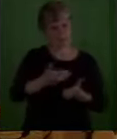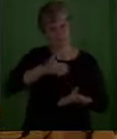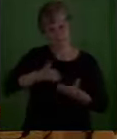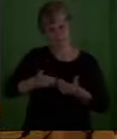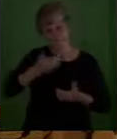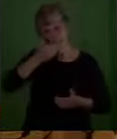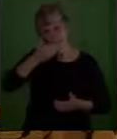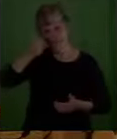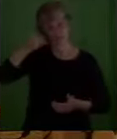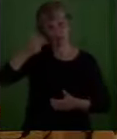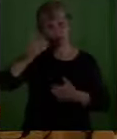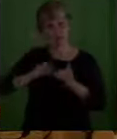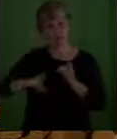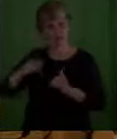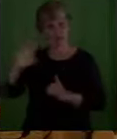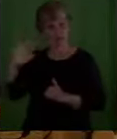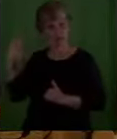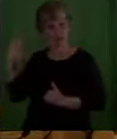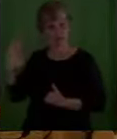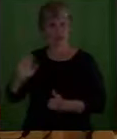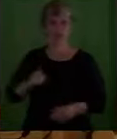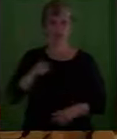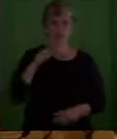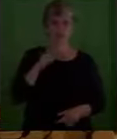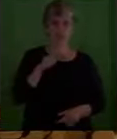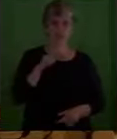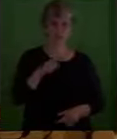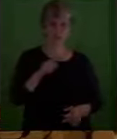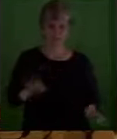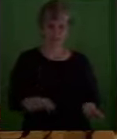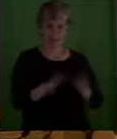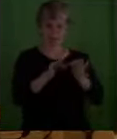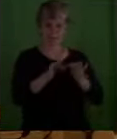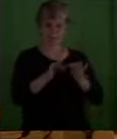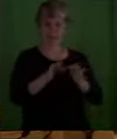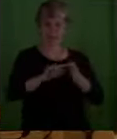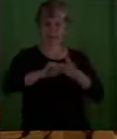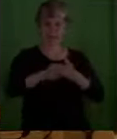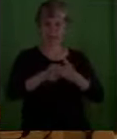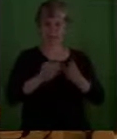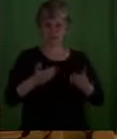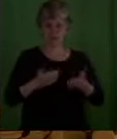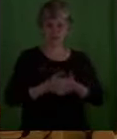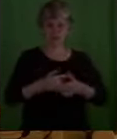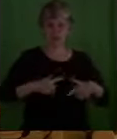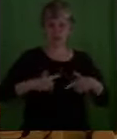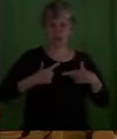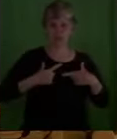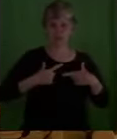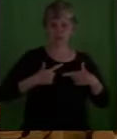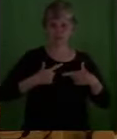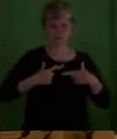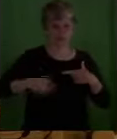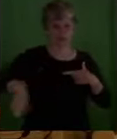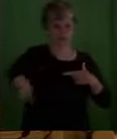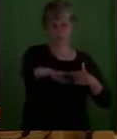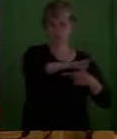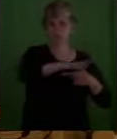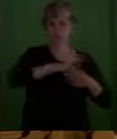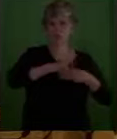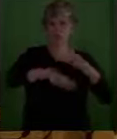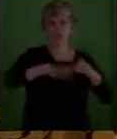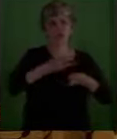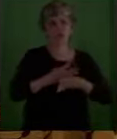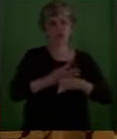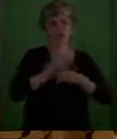of our life, new life in a world of death and darkness and fear and anger and